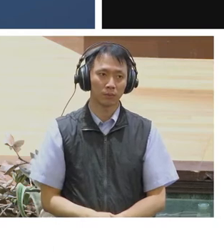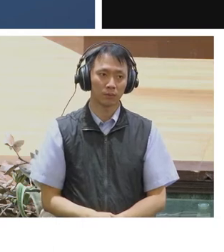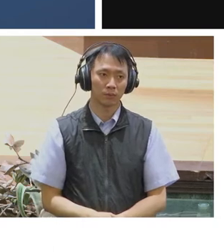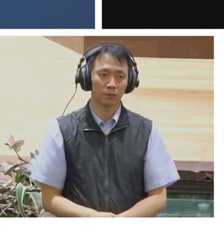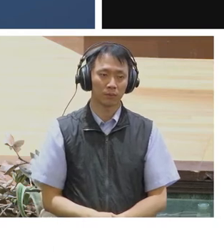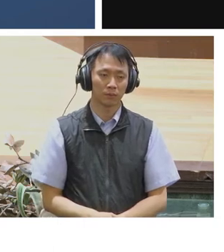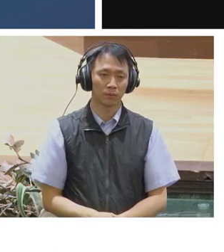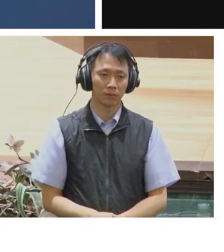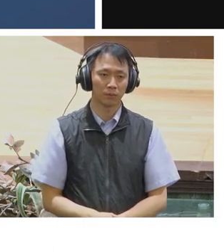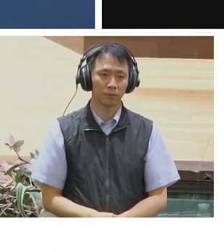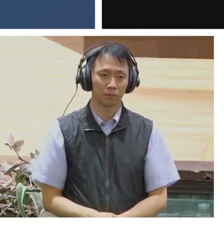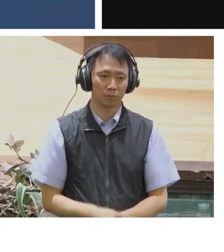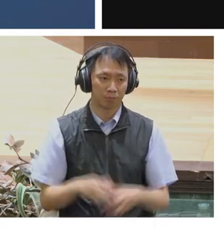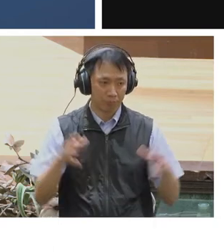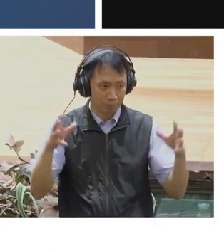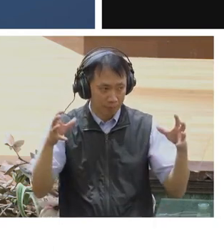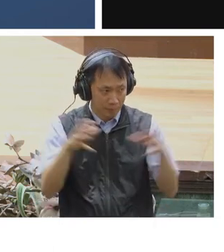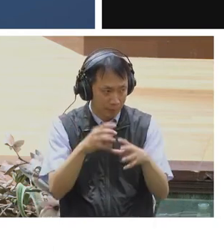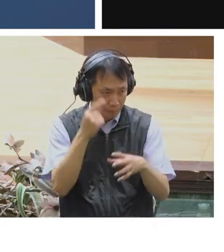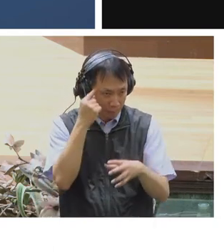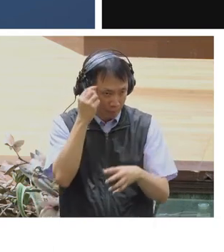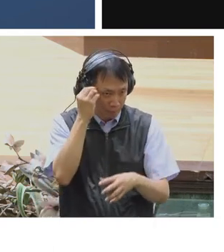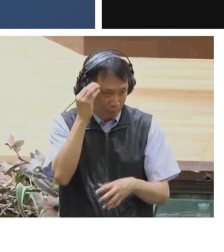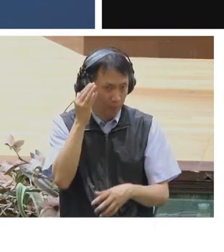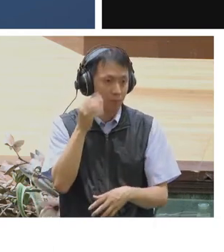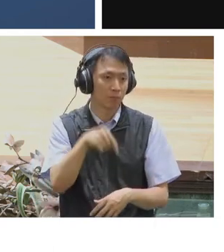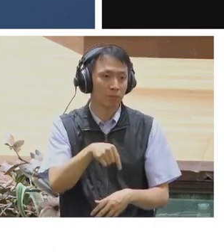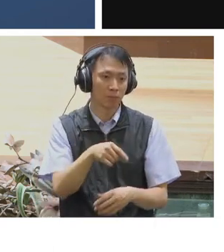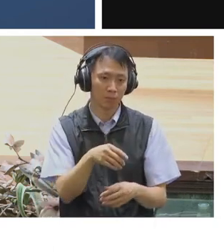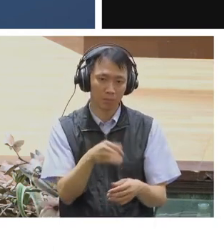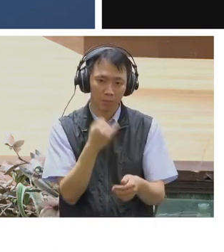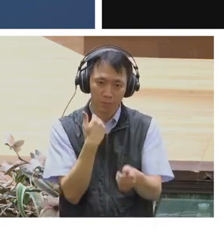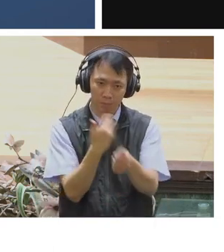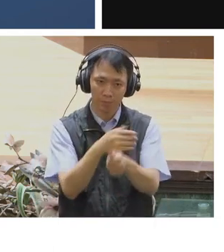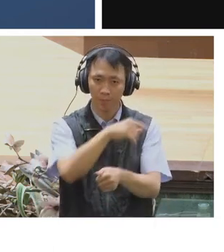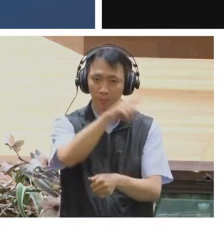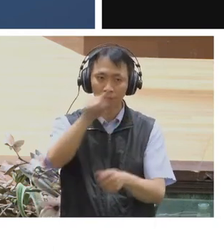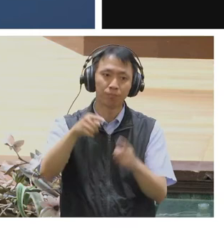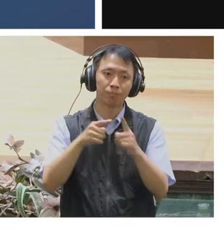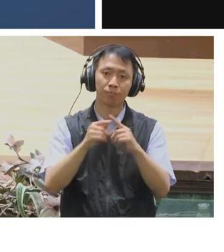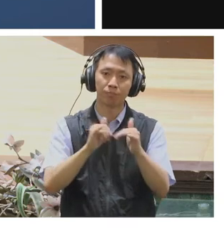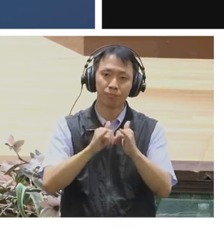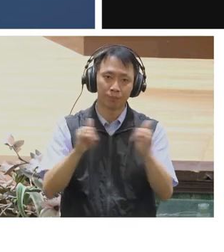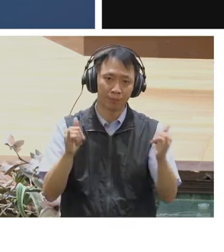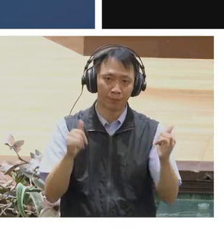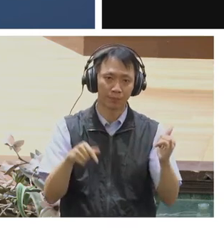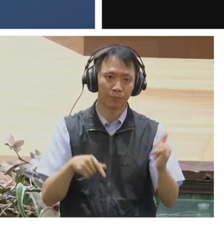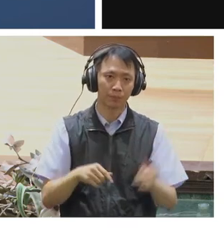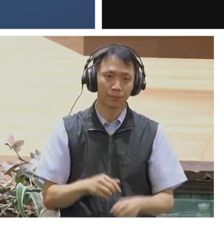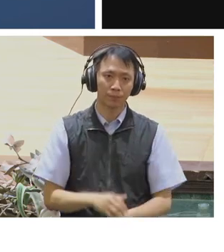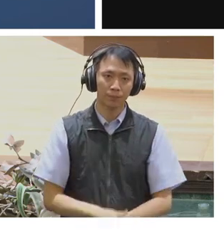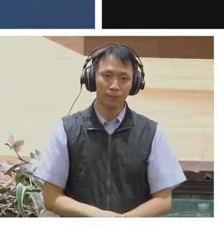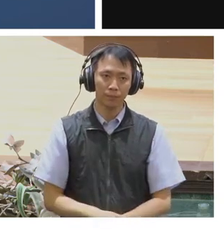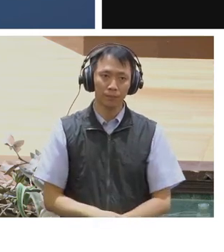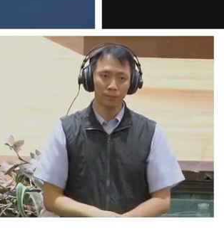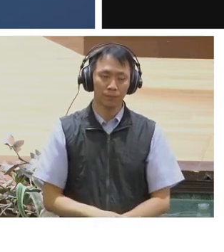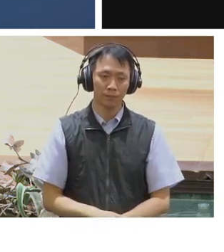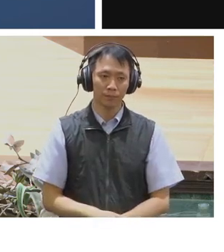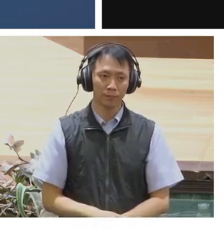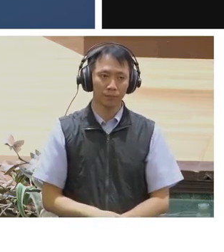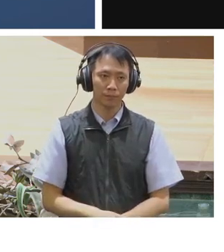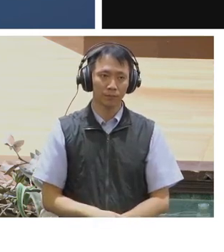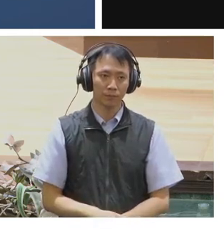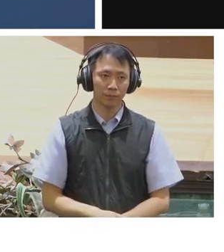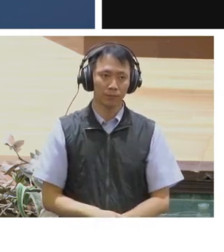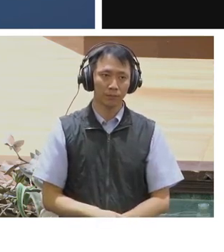more people and potentially leveraging more, more of the participation that people are willing to engage in over